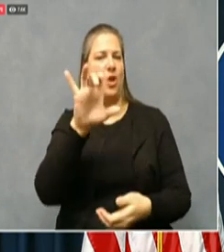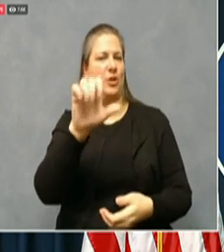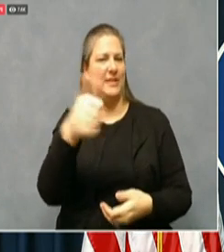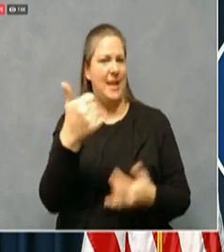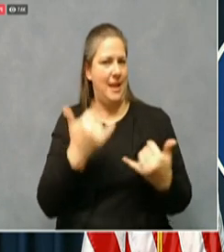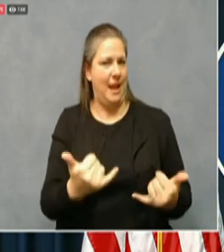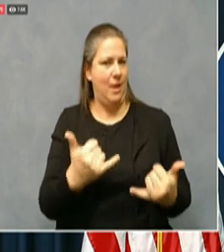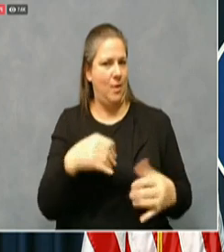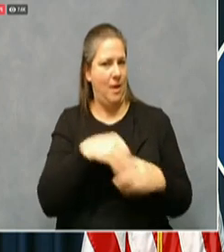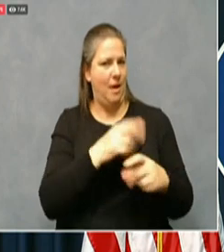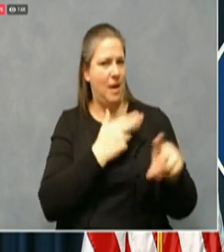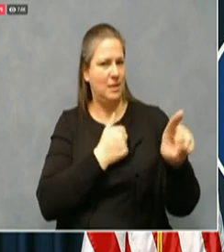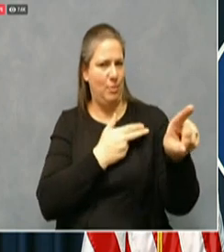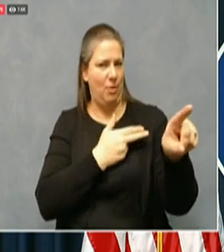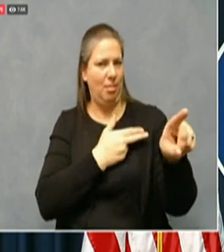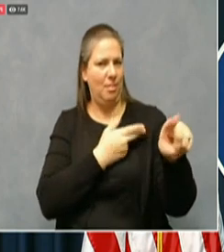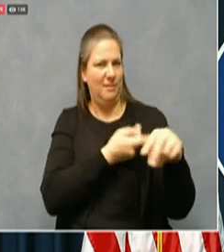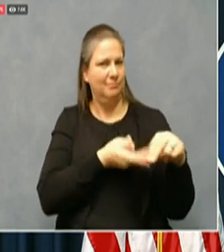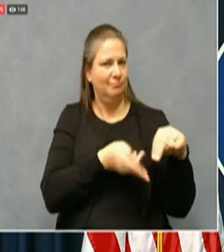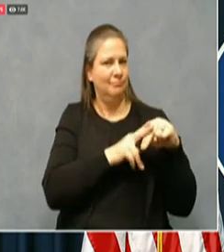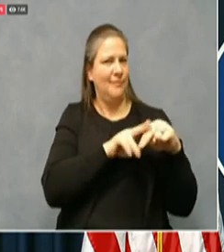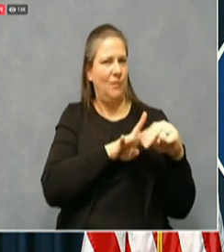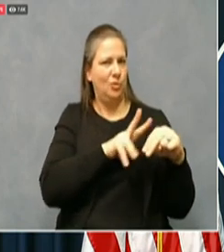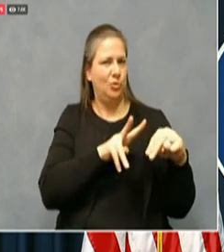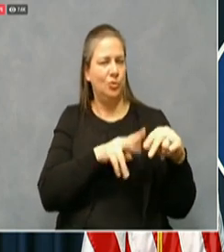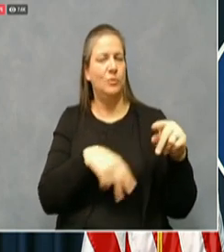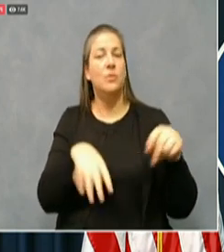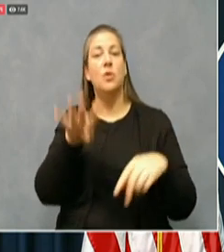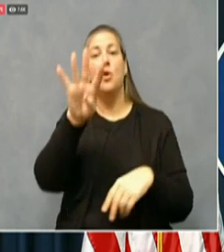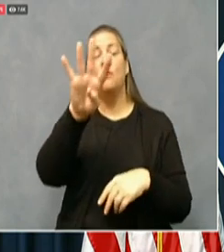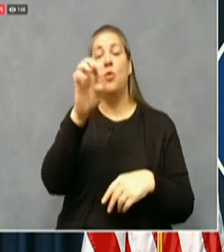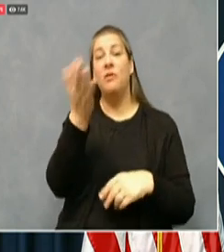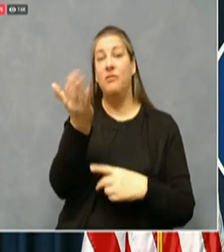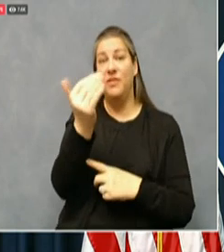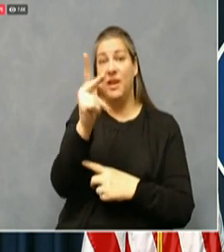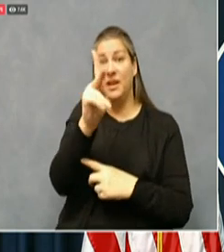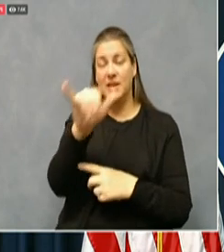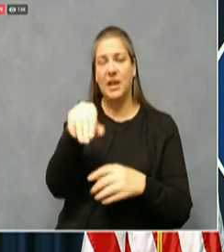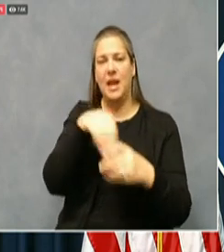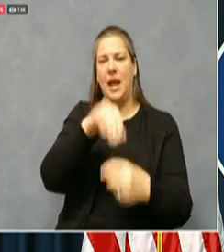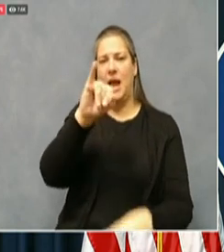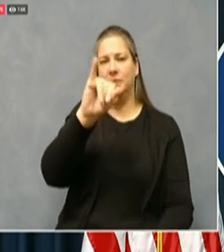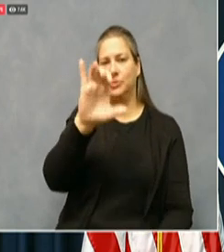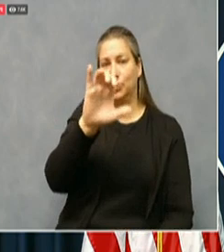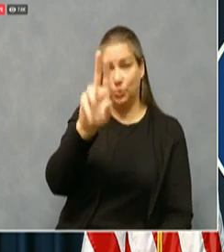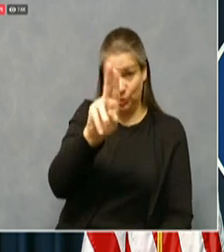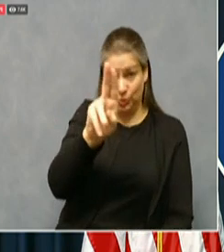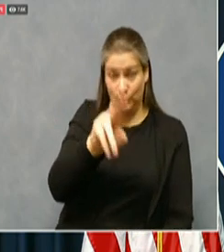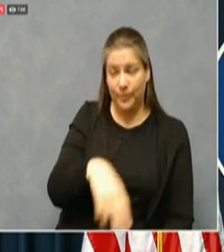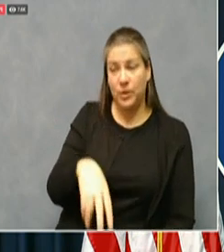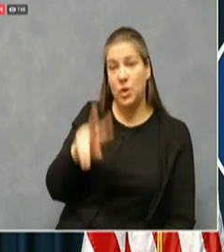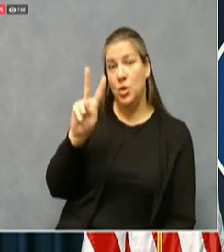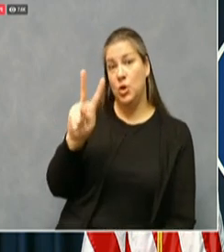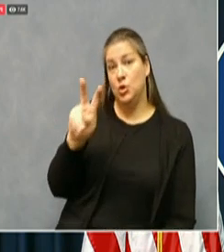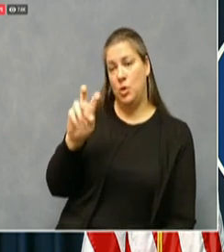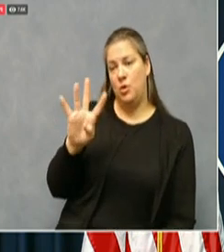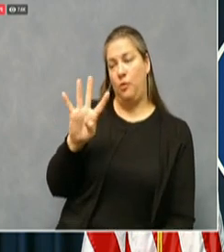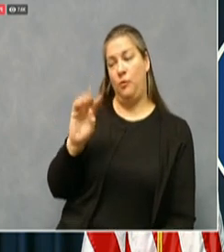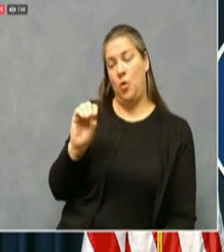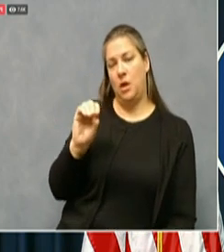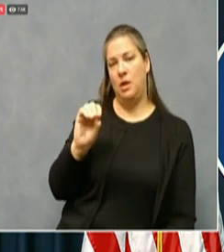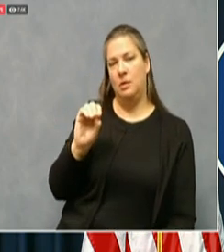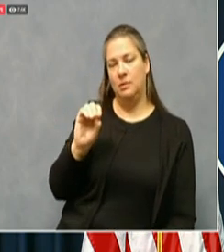from yesterday. 415 Kentucky ins in the ICU 240 fighting for their lives